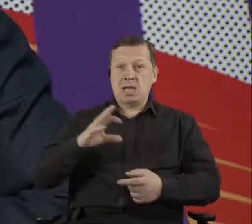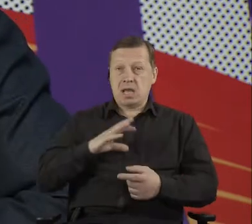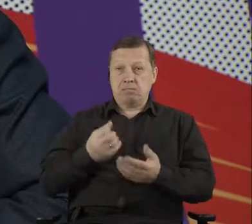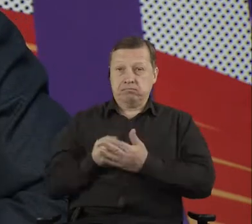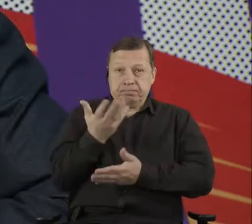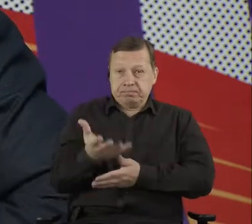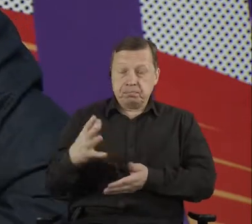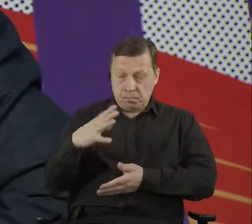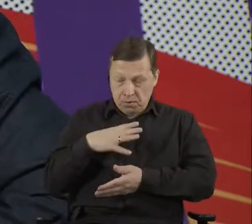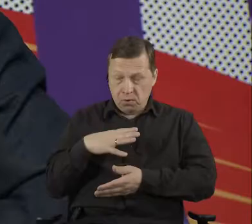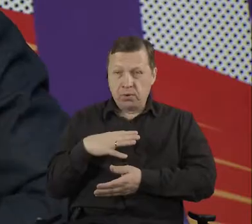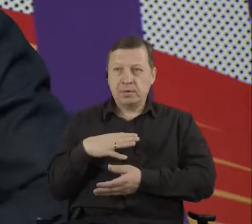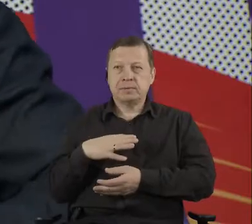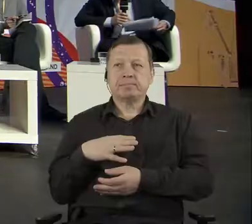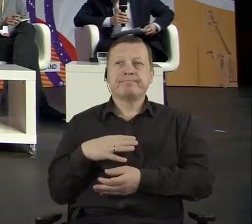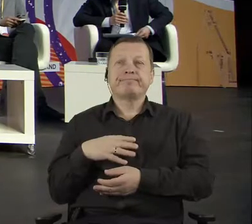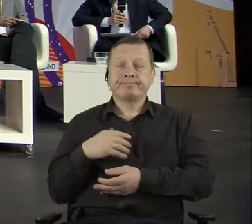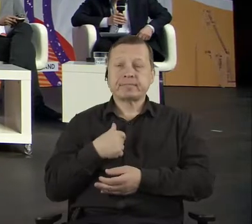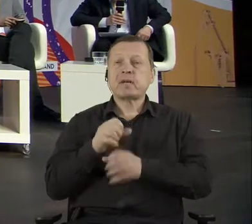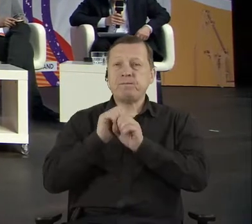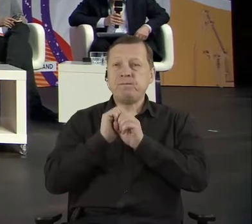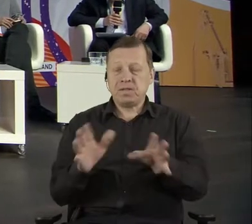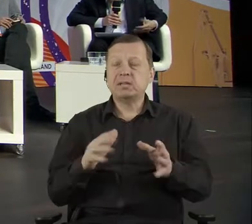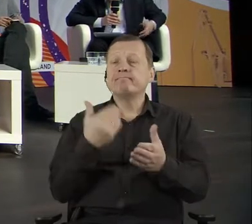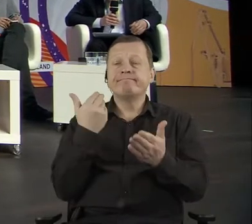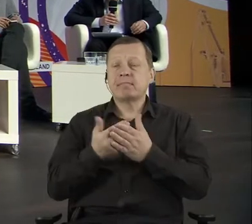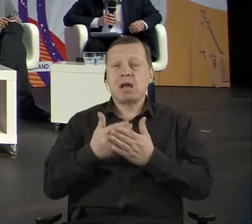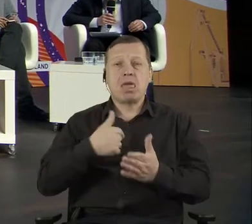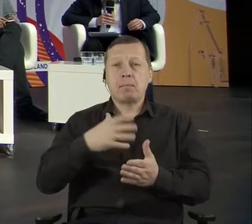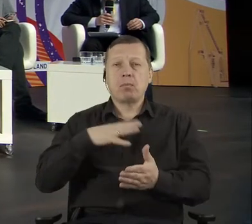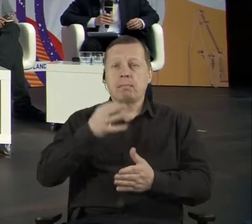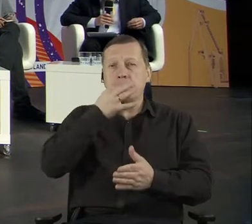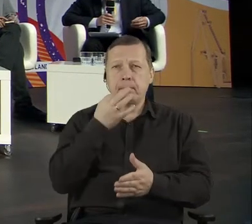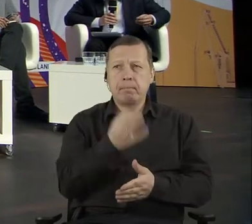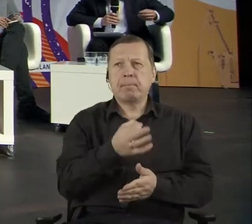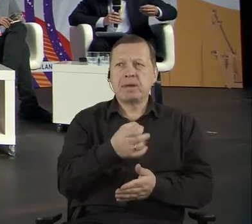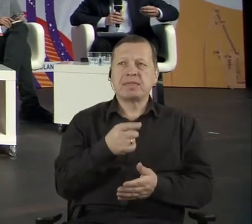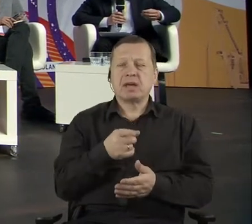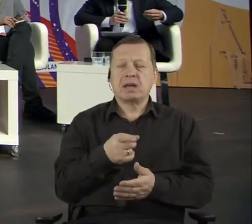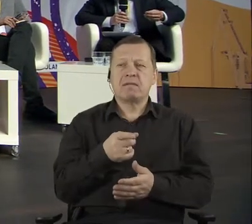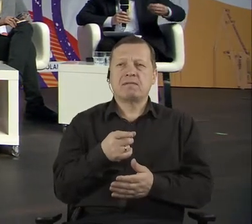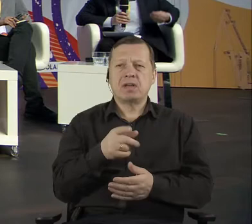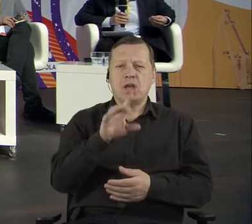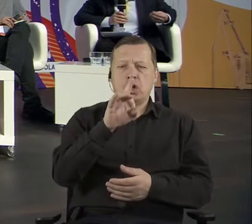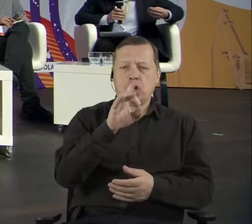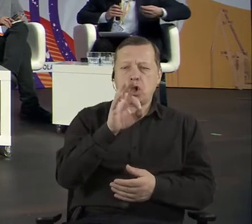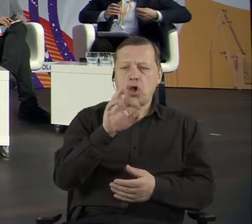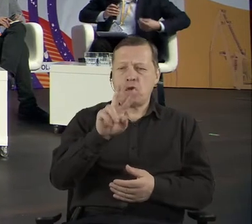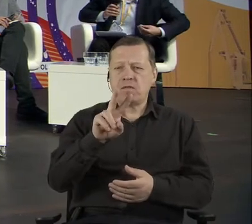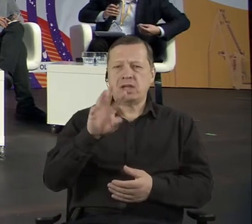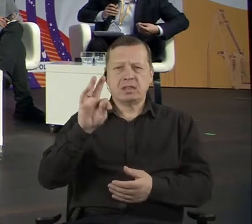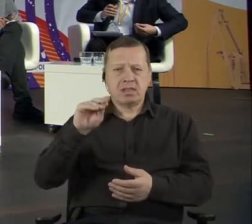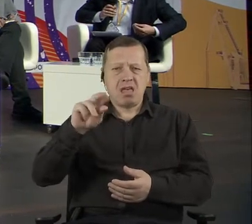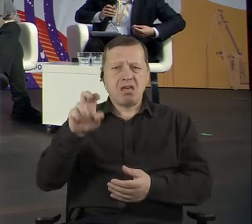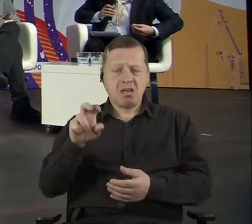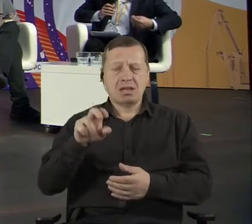making the GovTech tools inclusive is that, first of all, I'm a